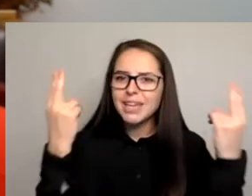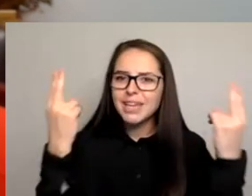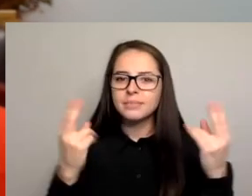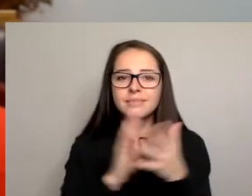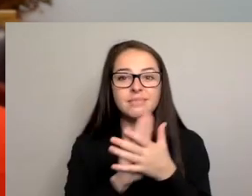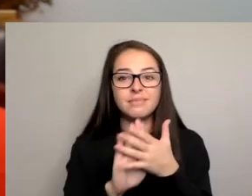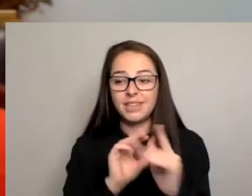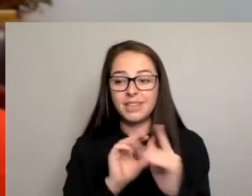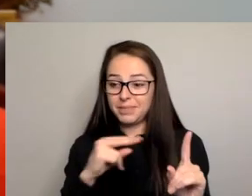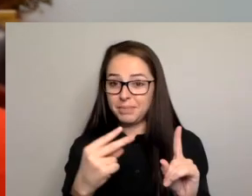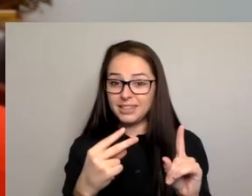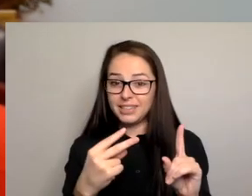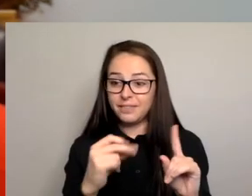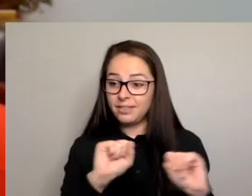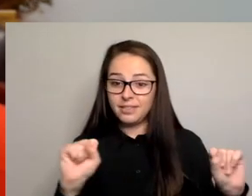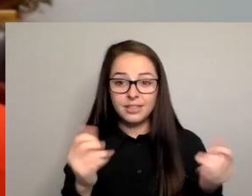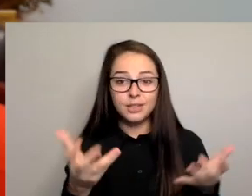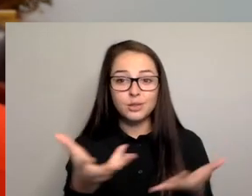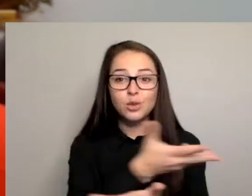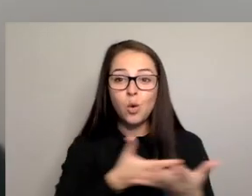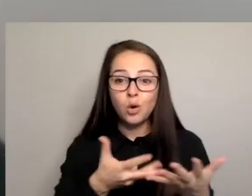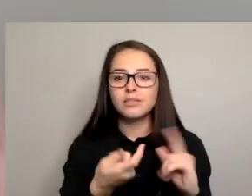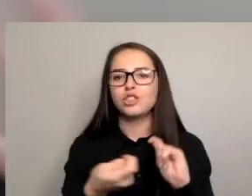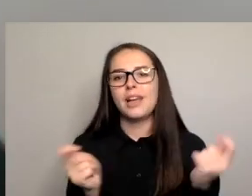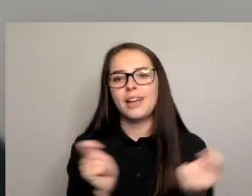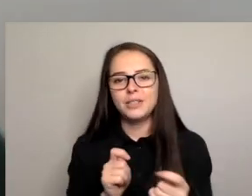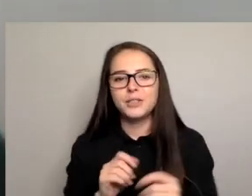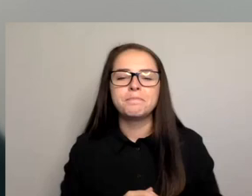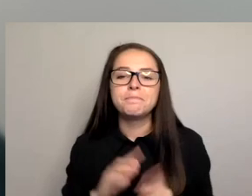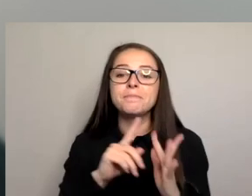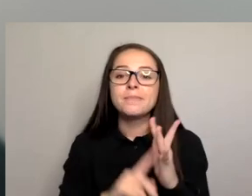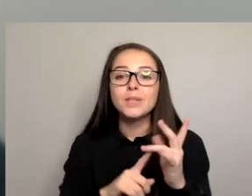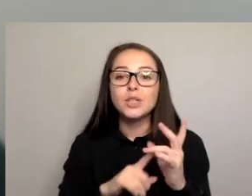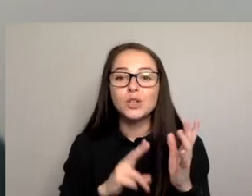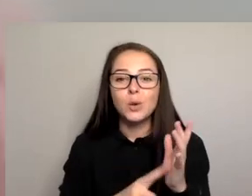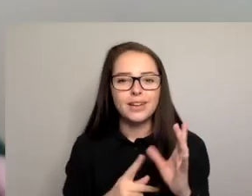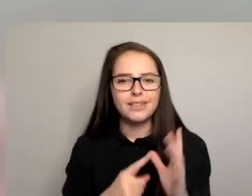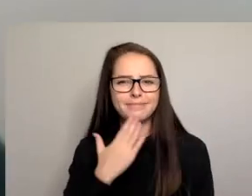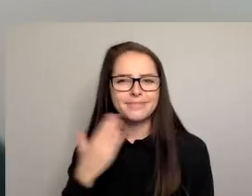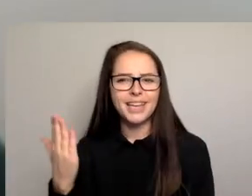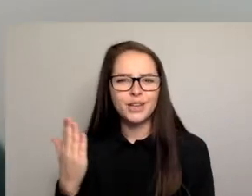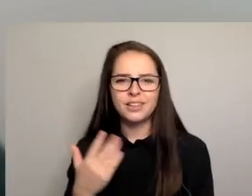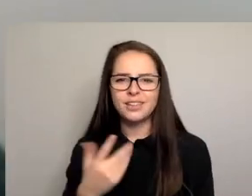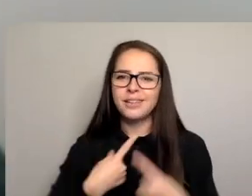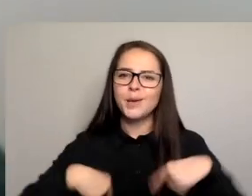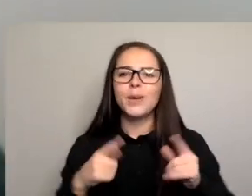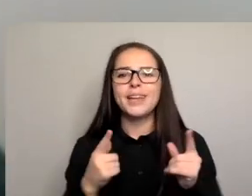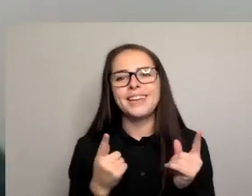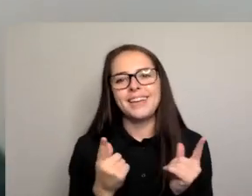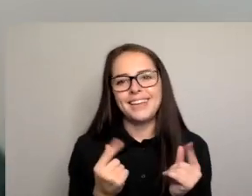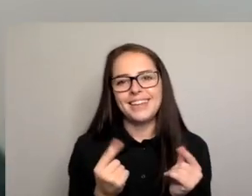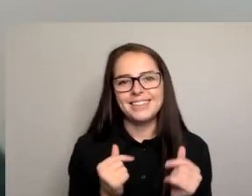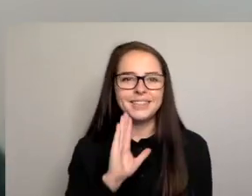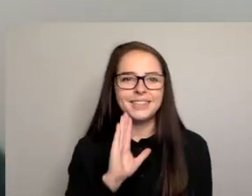Thank you so much, Chantel. And I think it's really easy for us to talk in the prevention world and space about shifting the